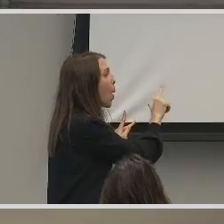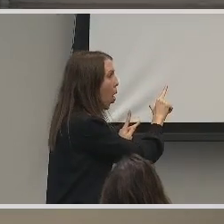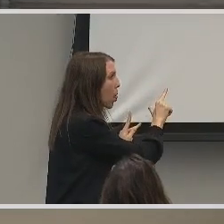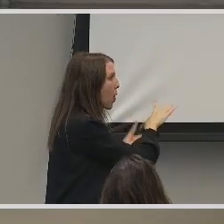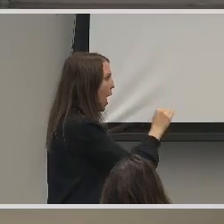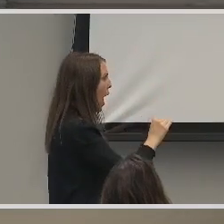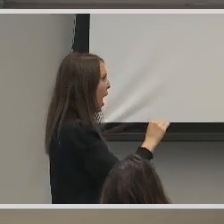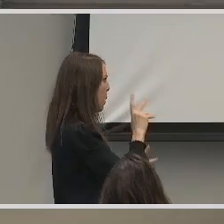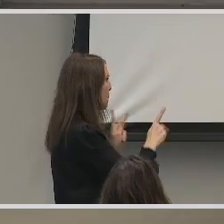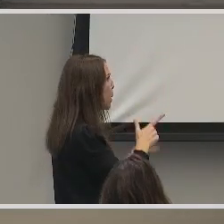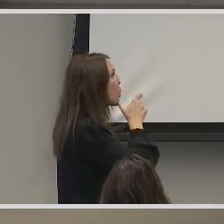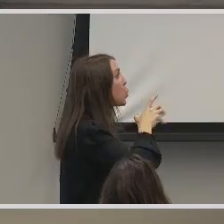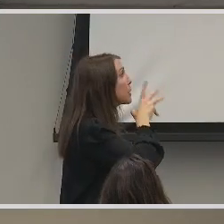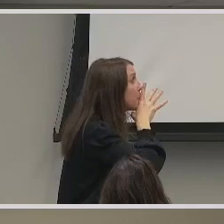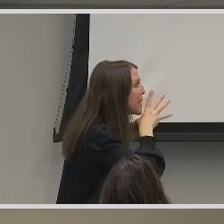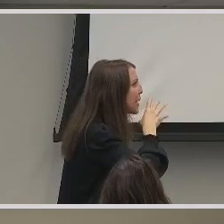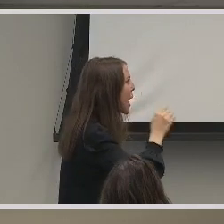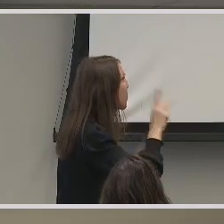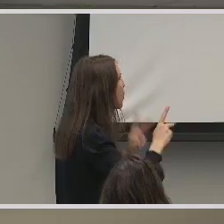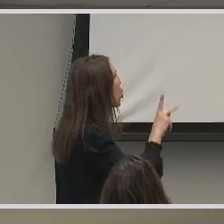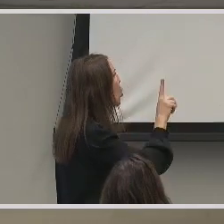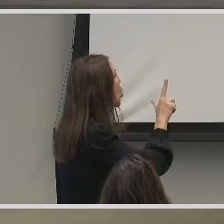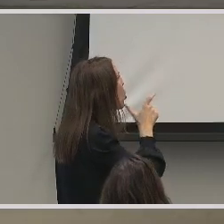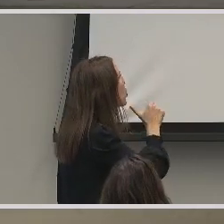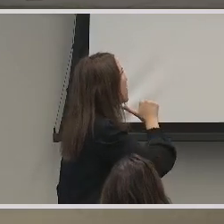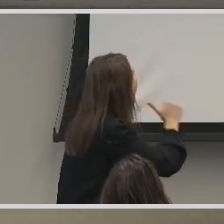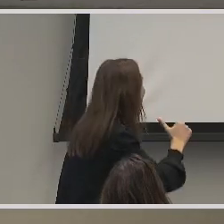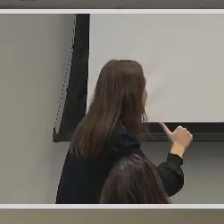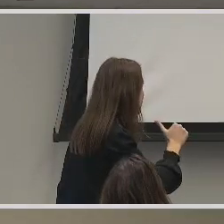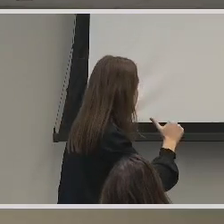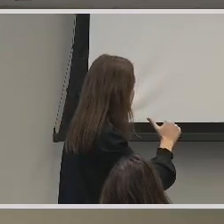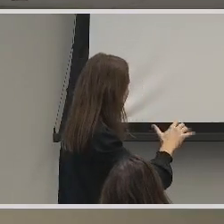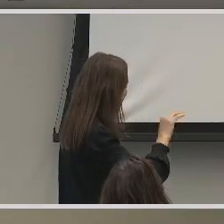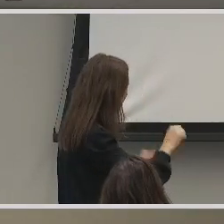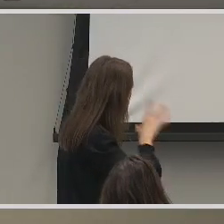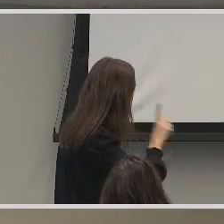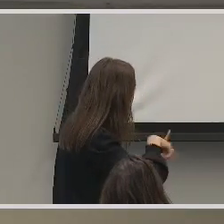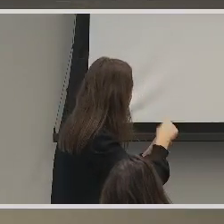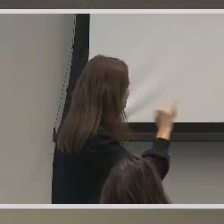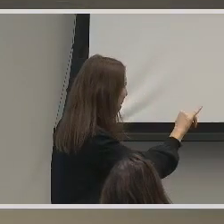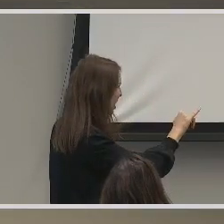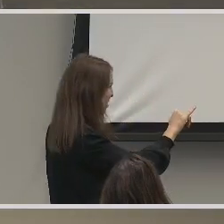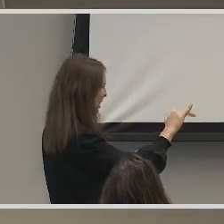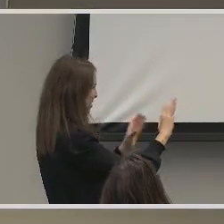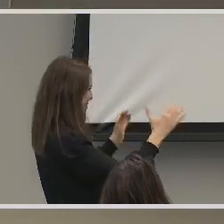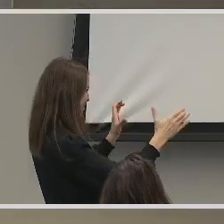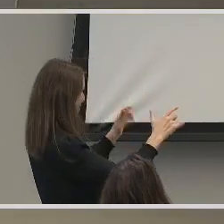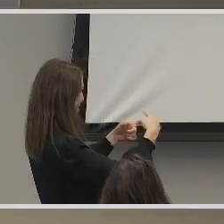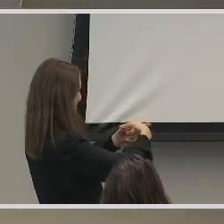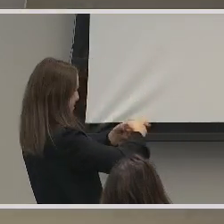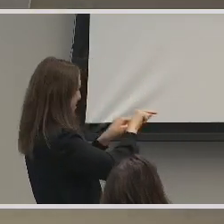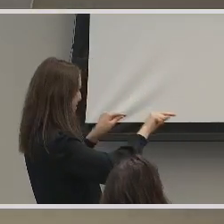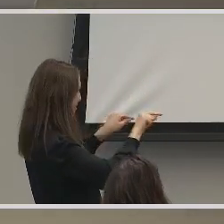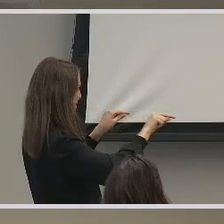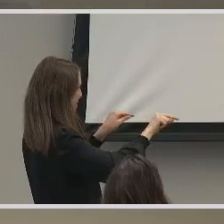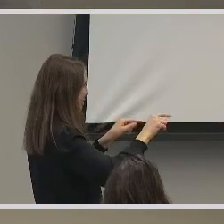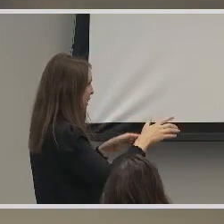those who speak and those who don't. Can you talk about that schism between